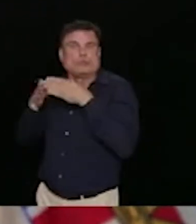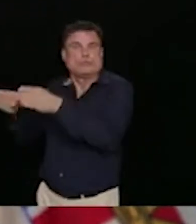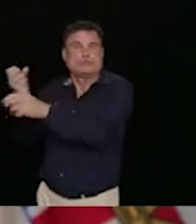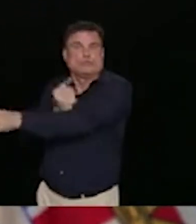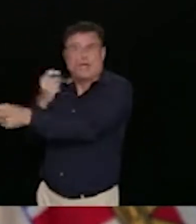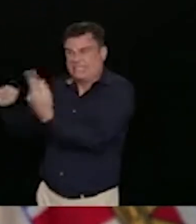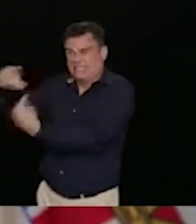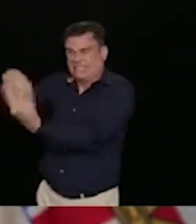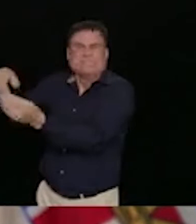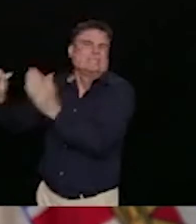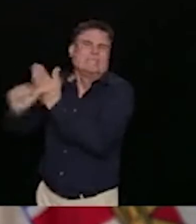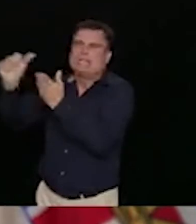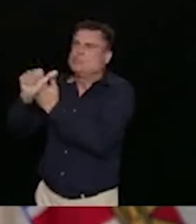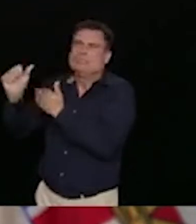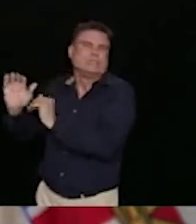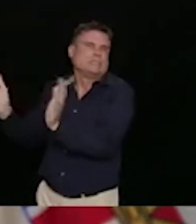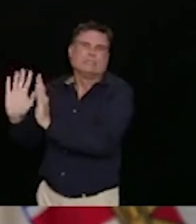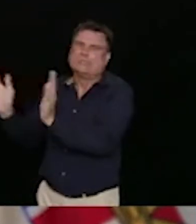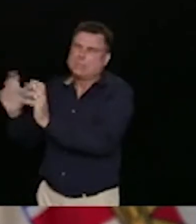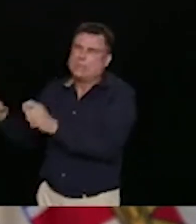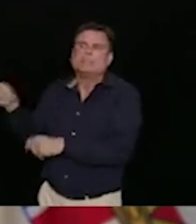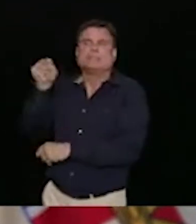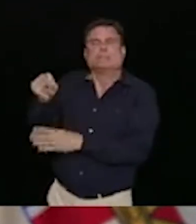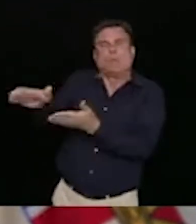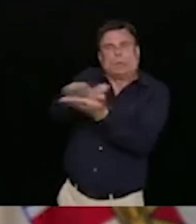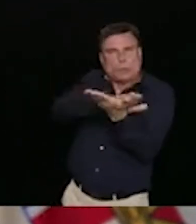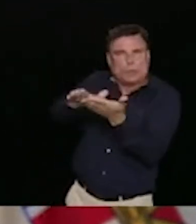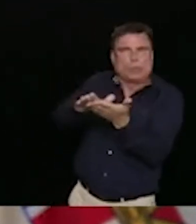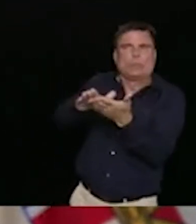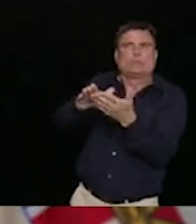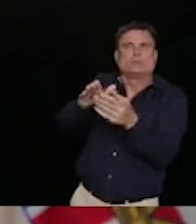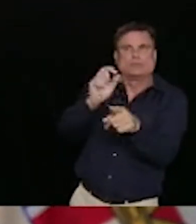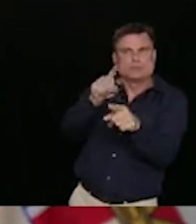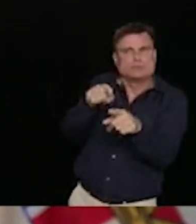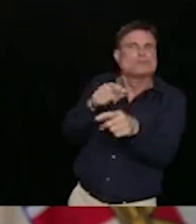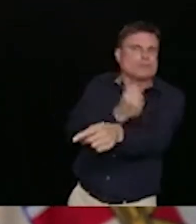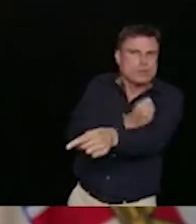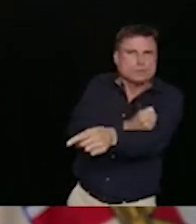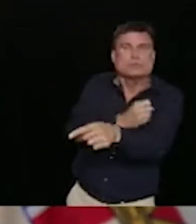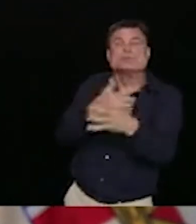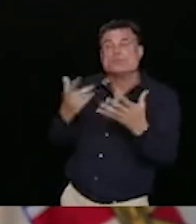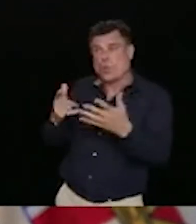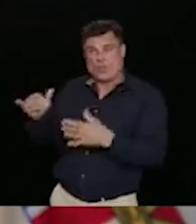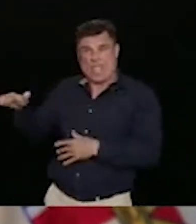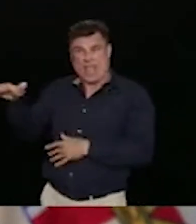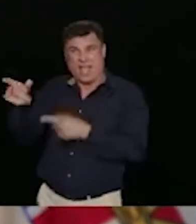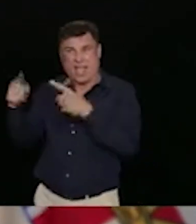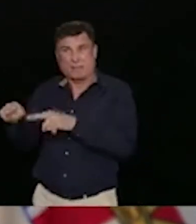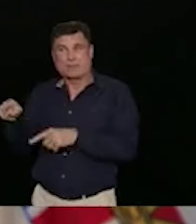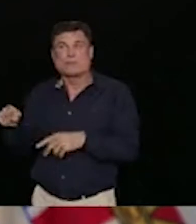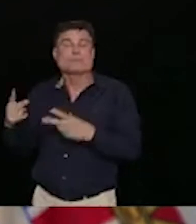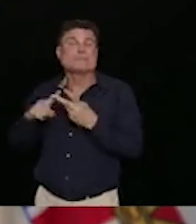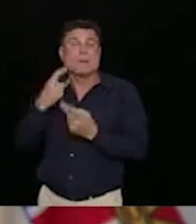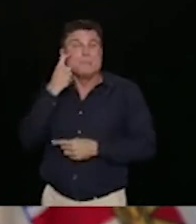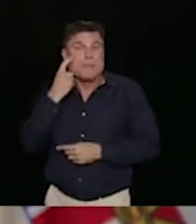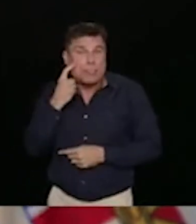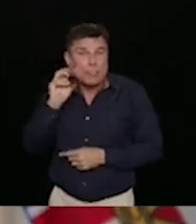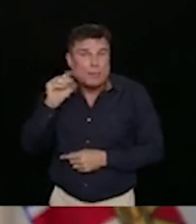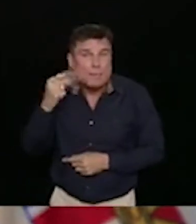but also in stimulants and methamphetamine and other drugs. Nobody is safe right now.